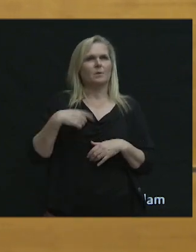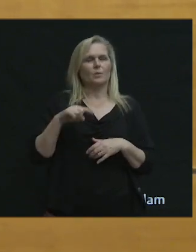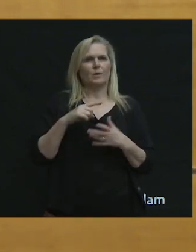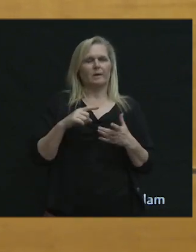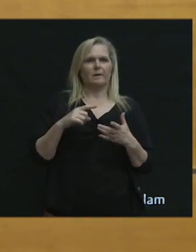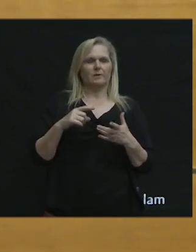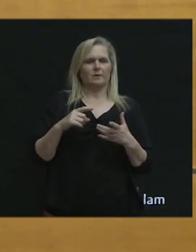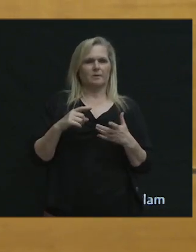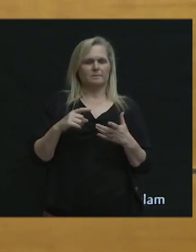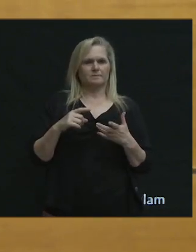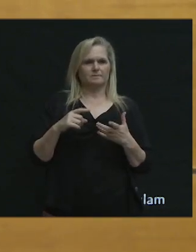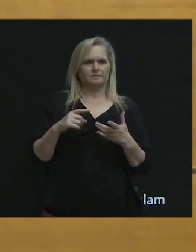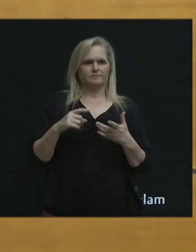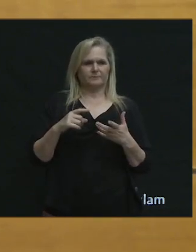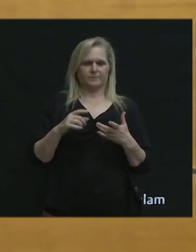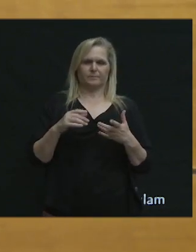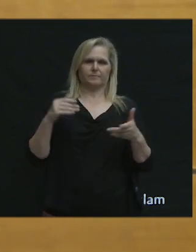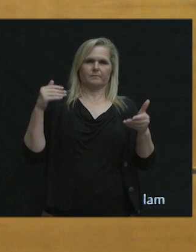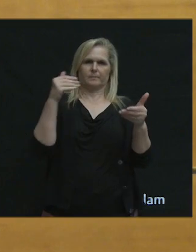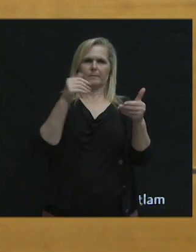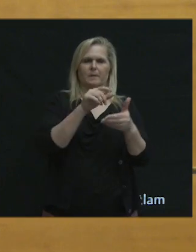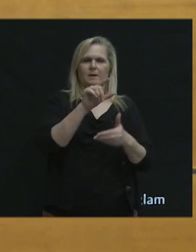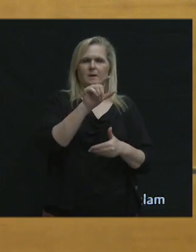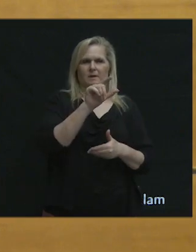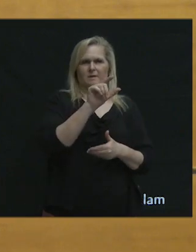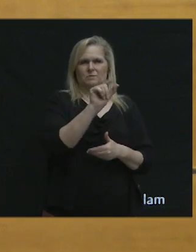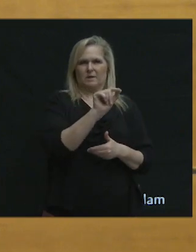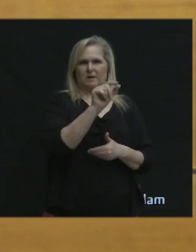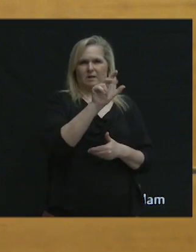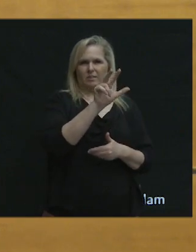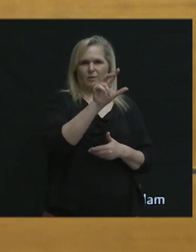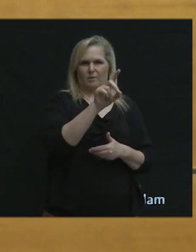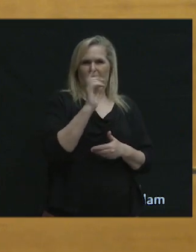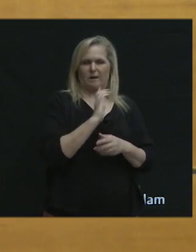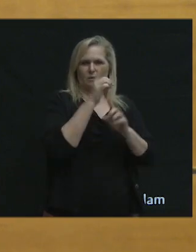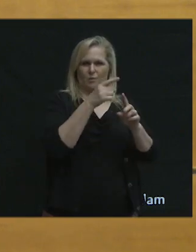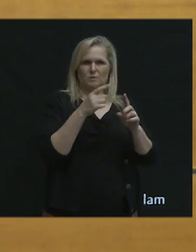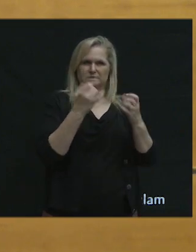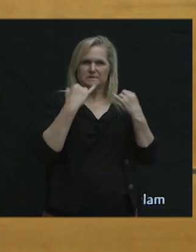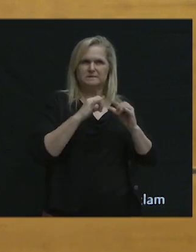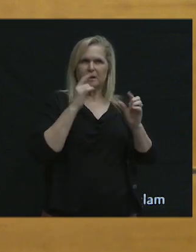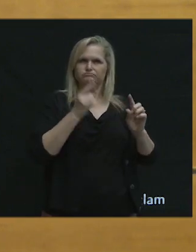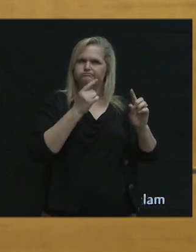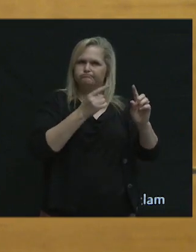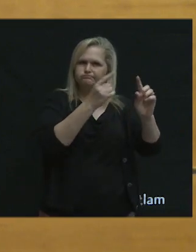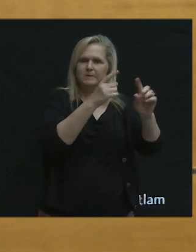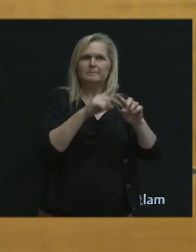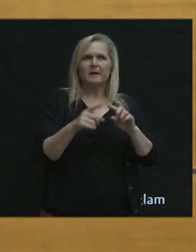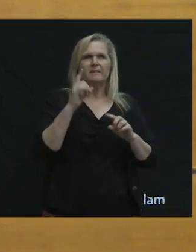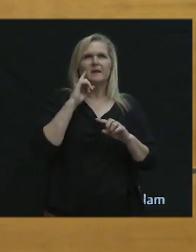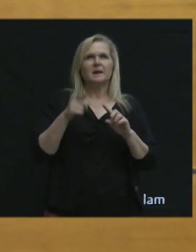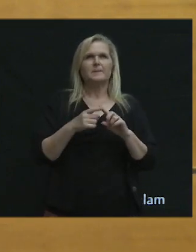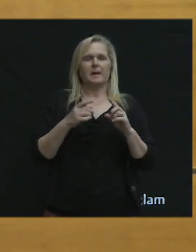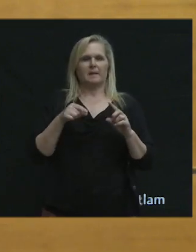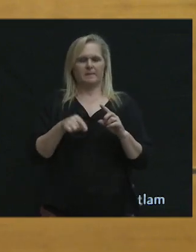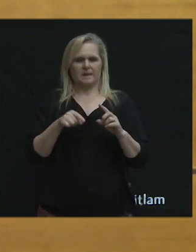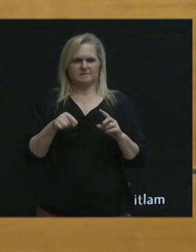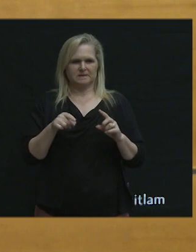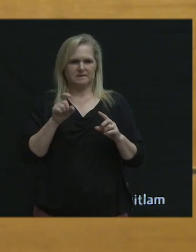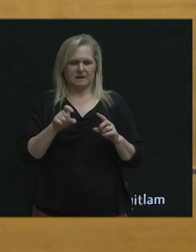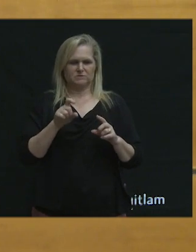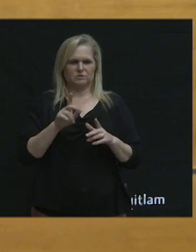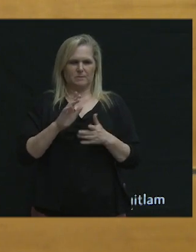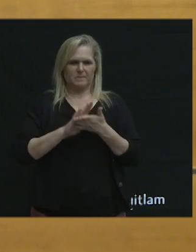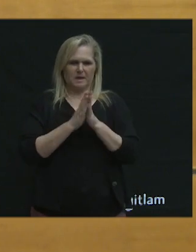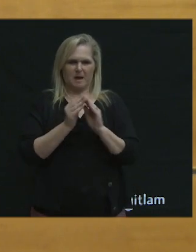20, you know, 31 targets. So thinking of like the pace of change and towards more people-friendly streets,